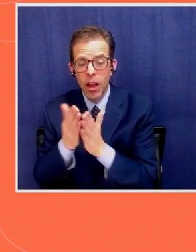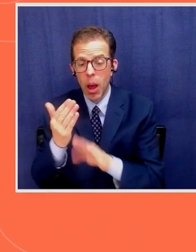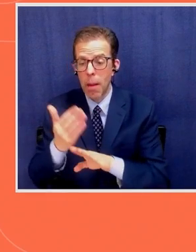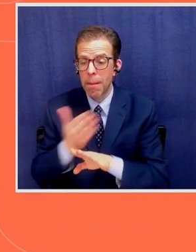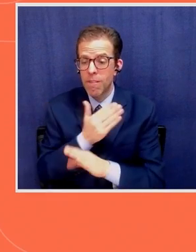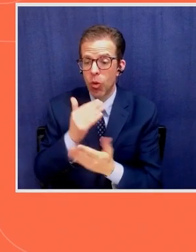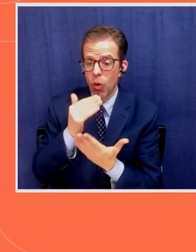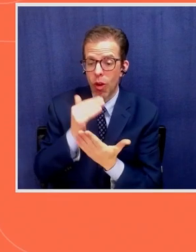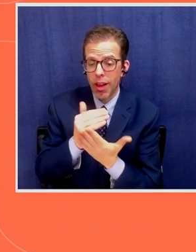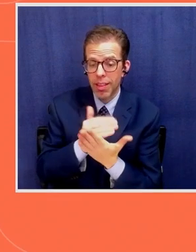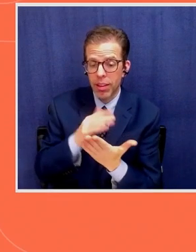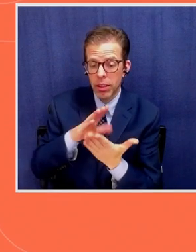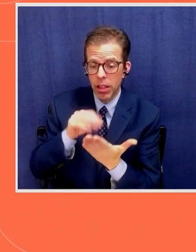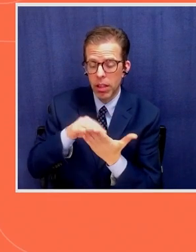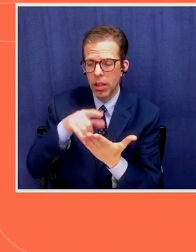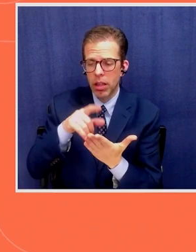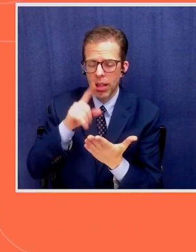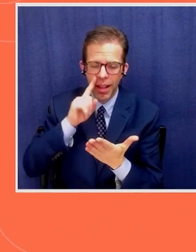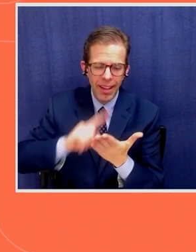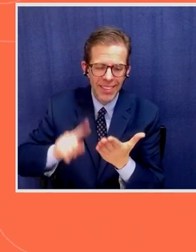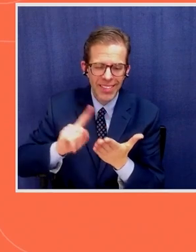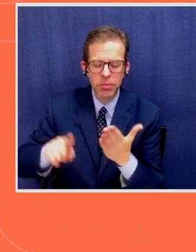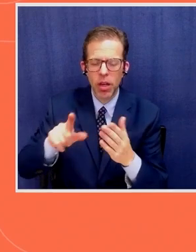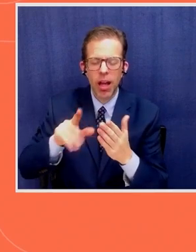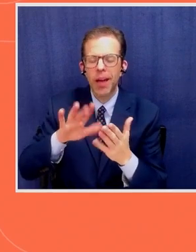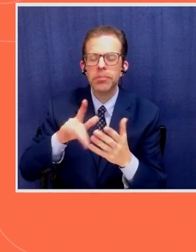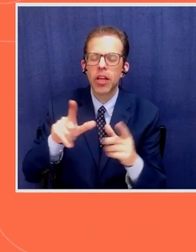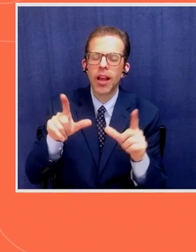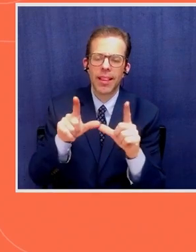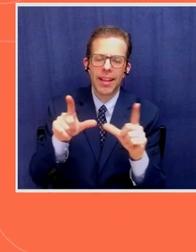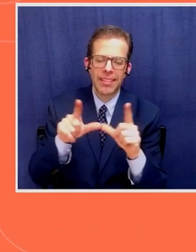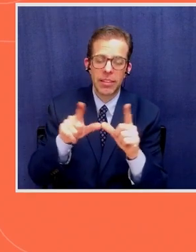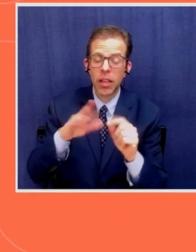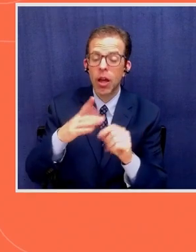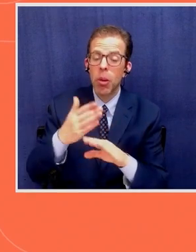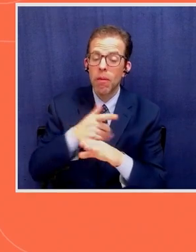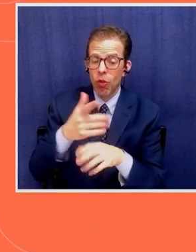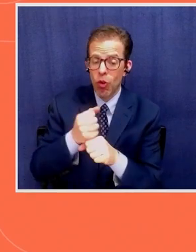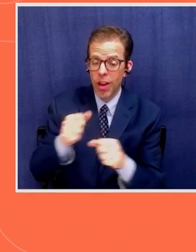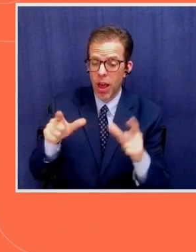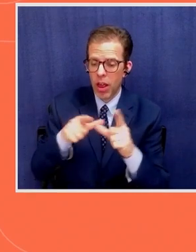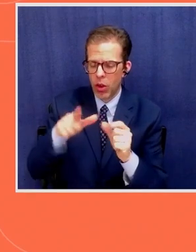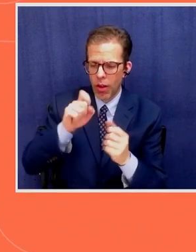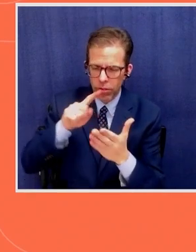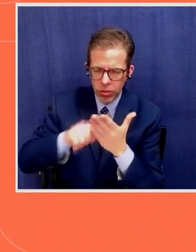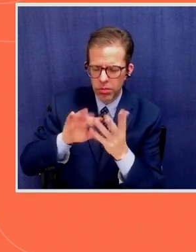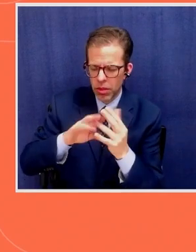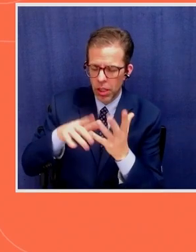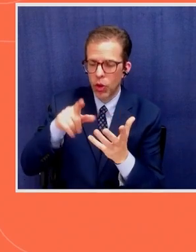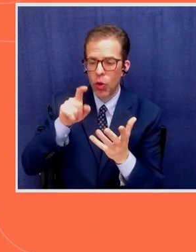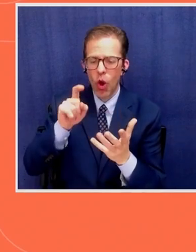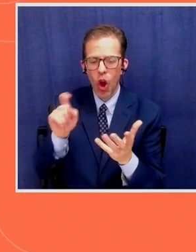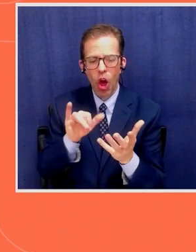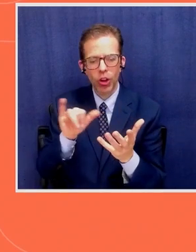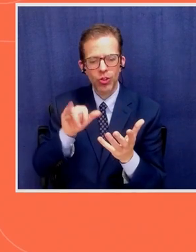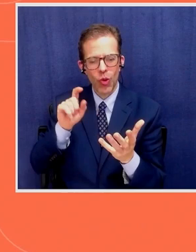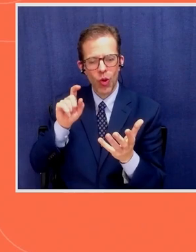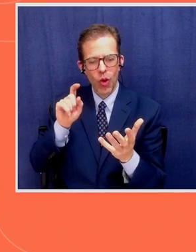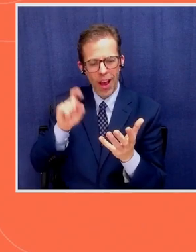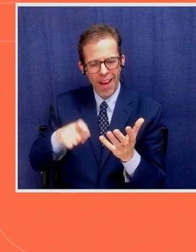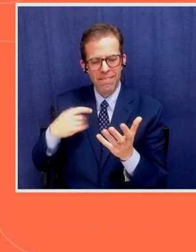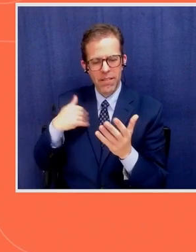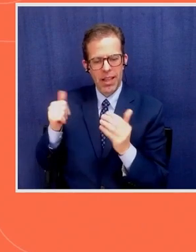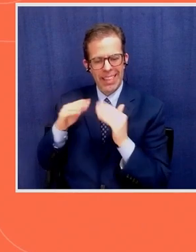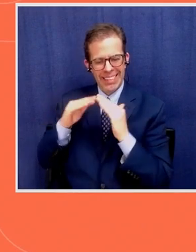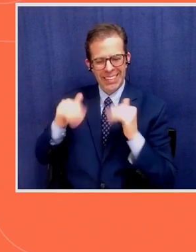inspections and the rest of the list, the standard operating procedures, you should have a vessel monitoring system on the vessel.